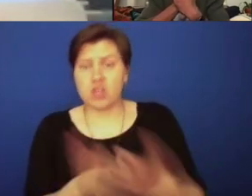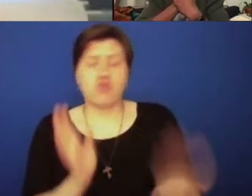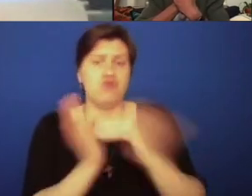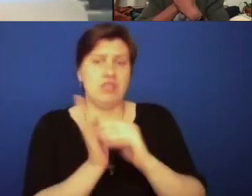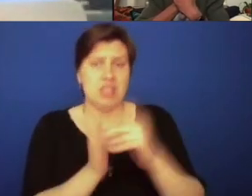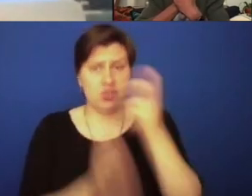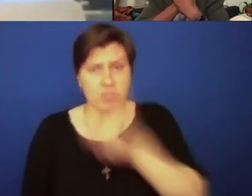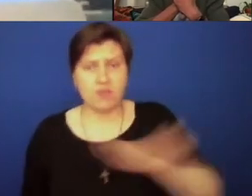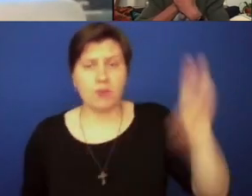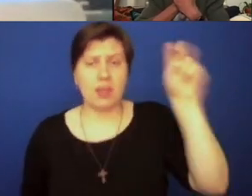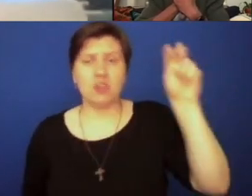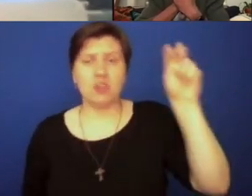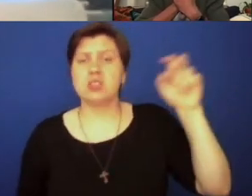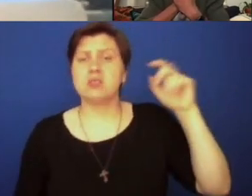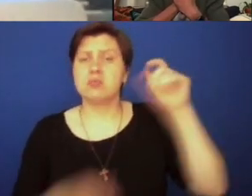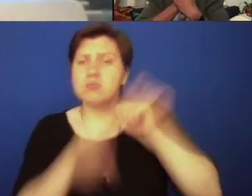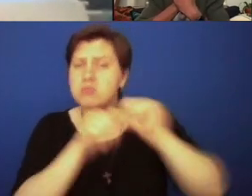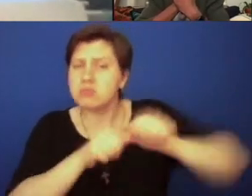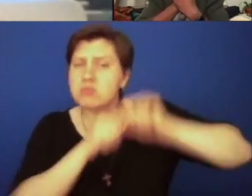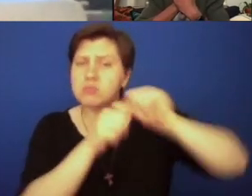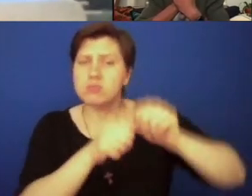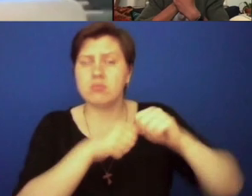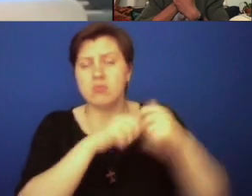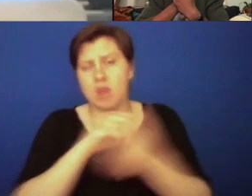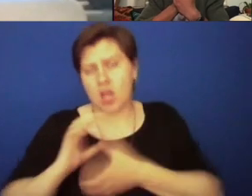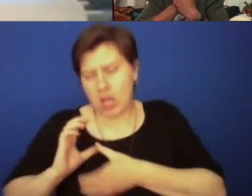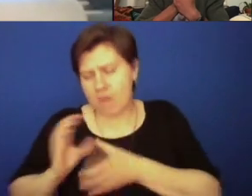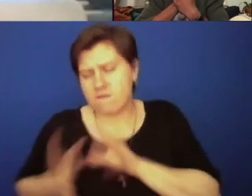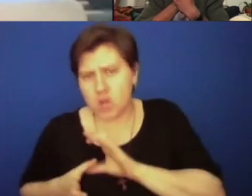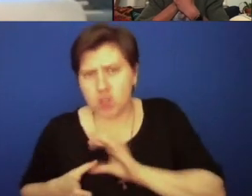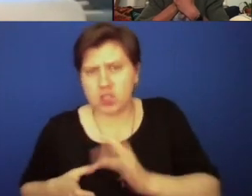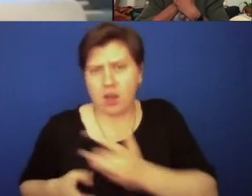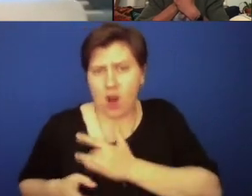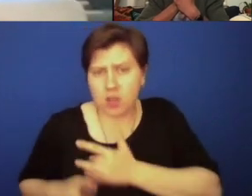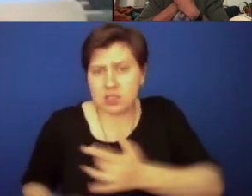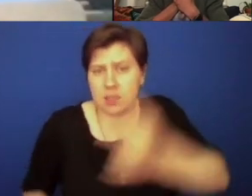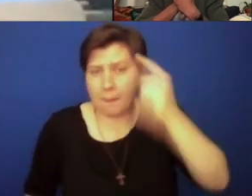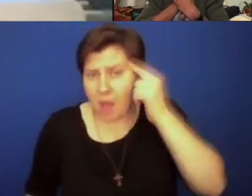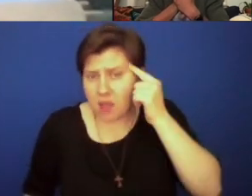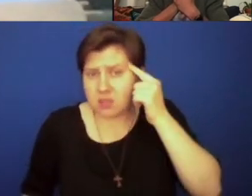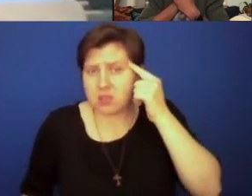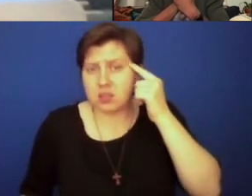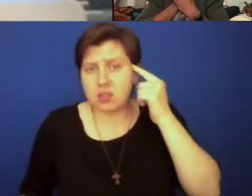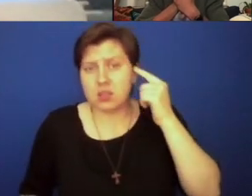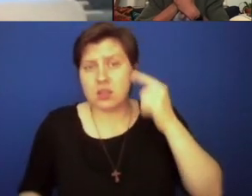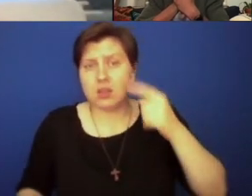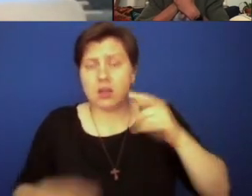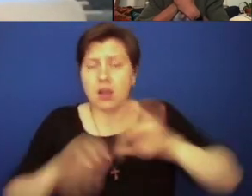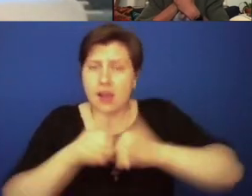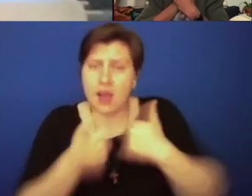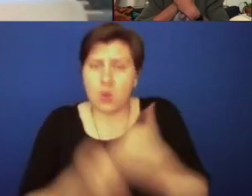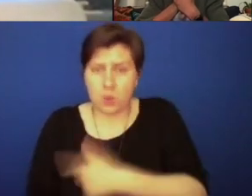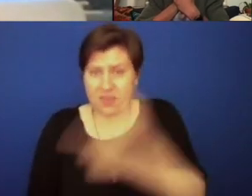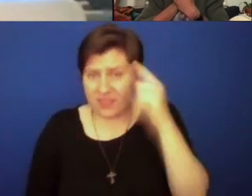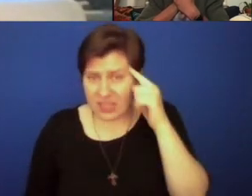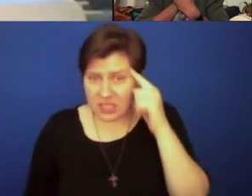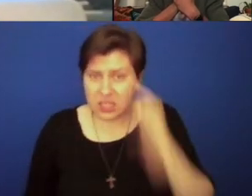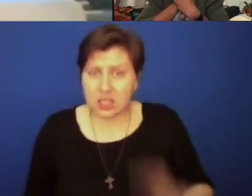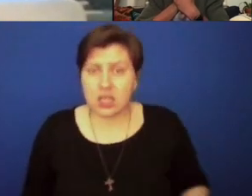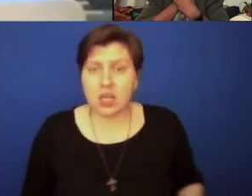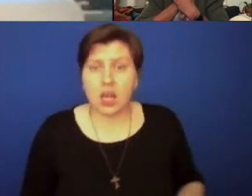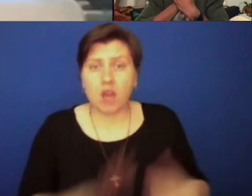retransformation, this constant conversion of our hearts, of our minds, of our ways of thinking,